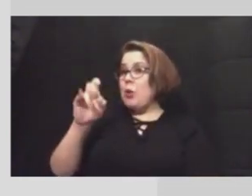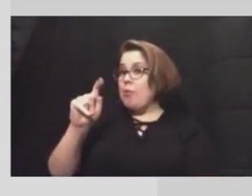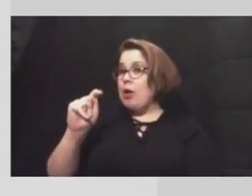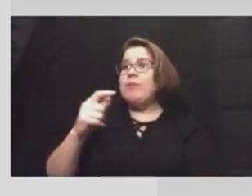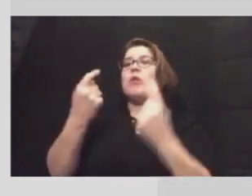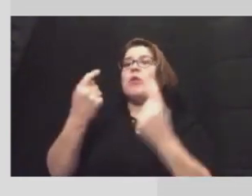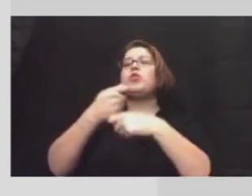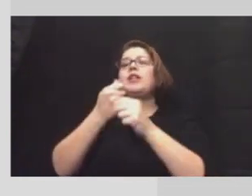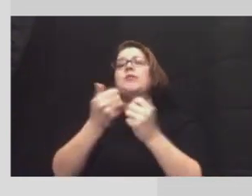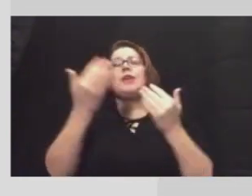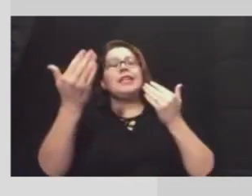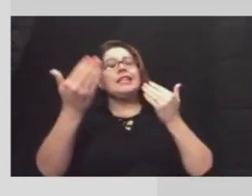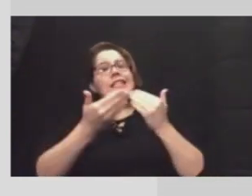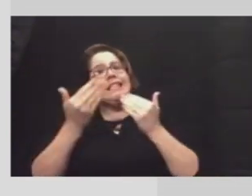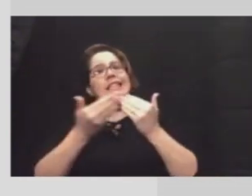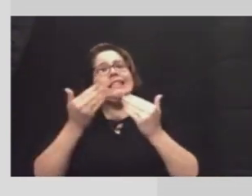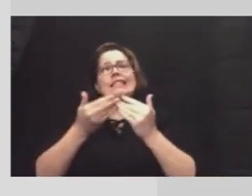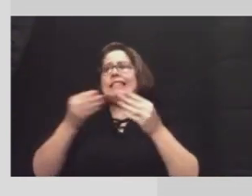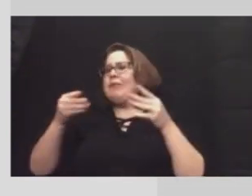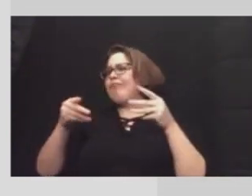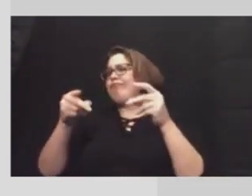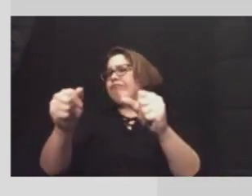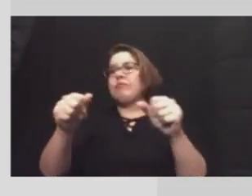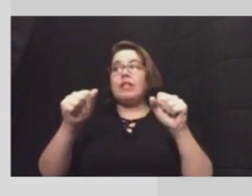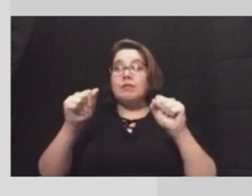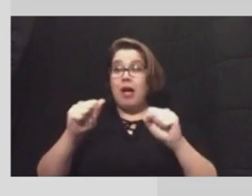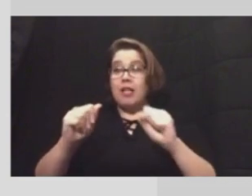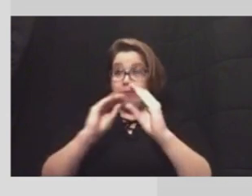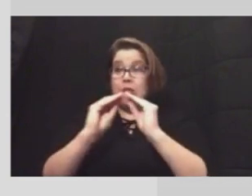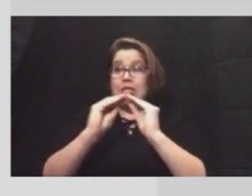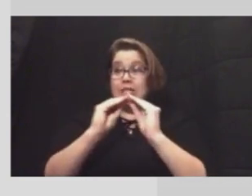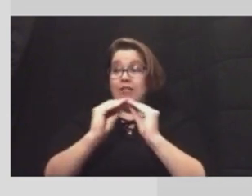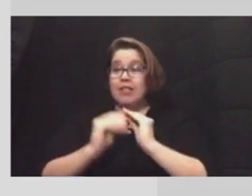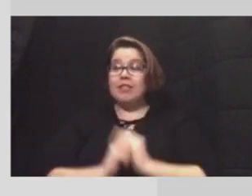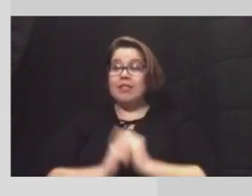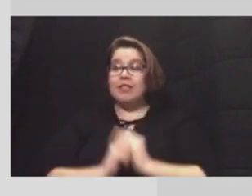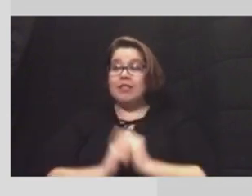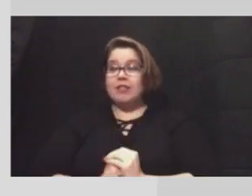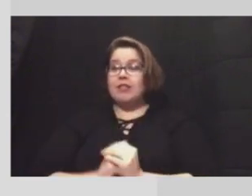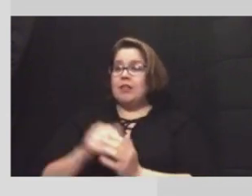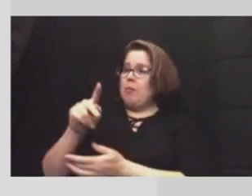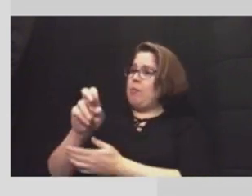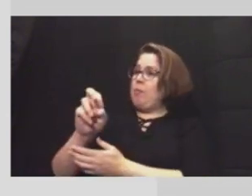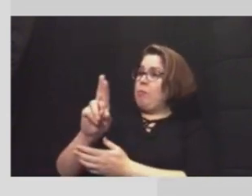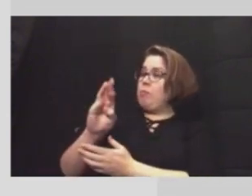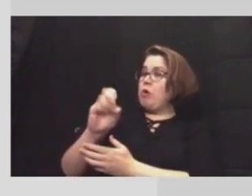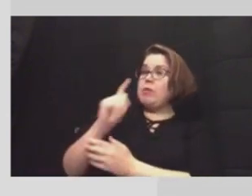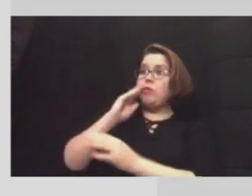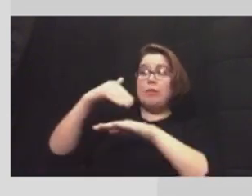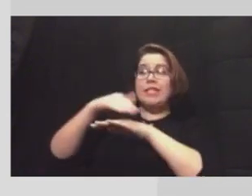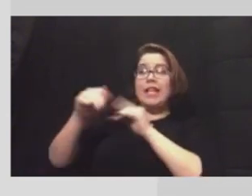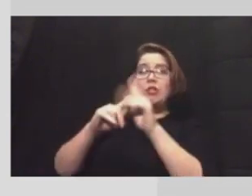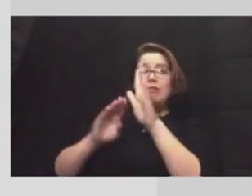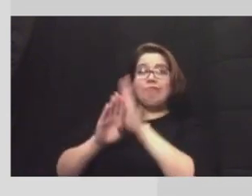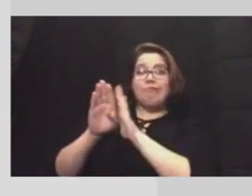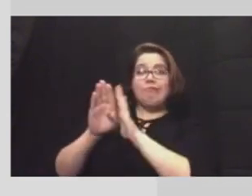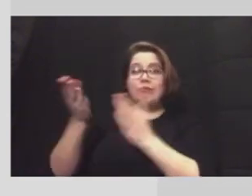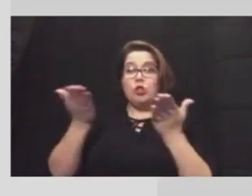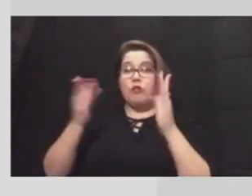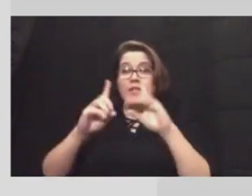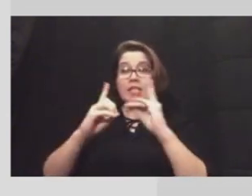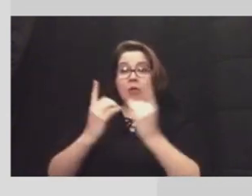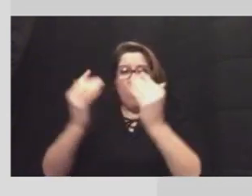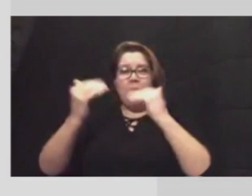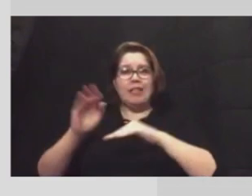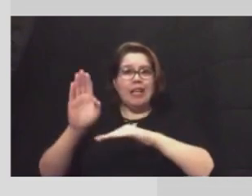as easy and as efficient as possible for us to get these repairs underway. The permit shall be submitted to the development services department on the next